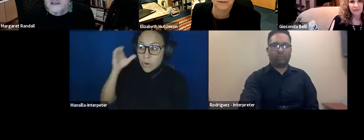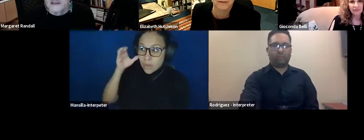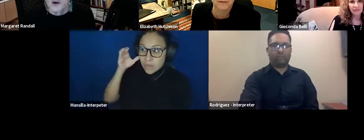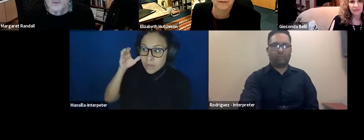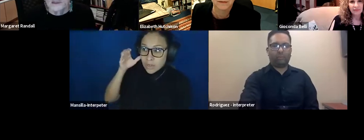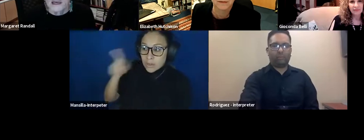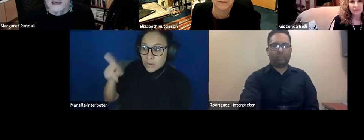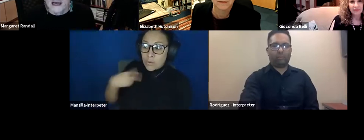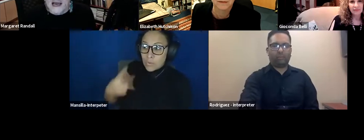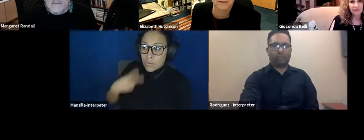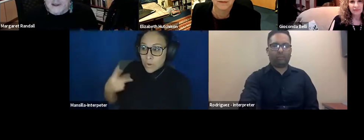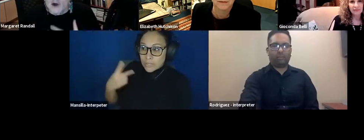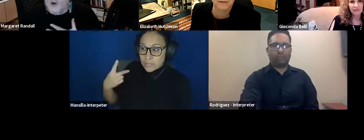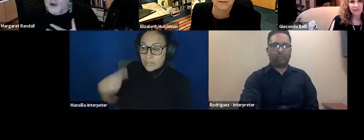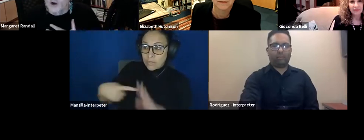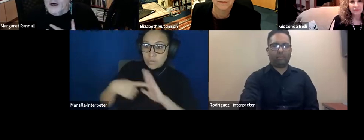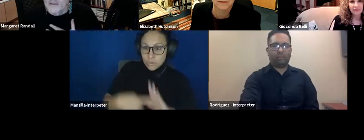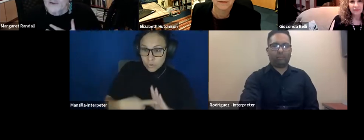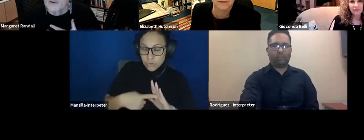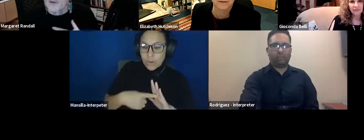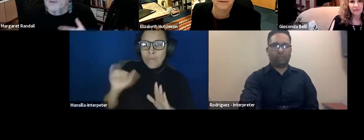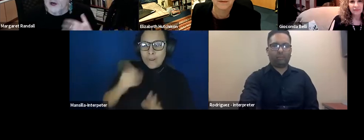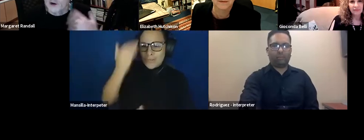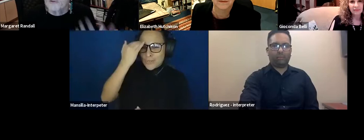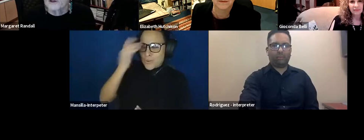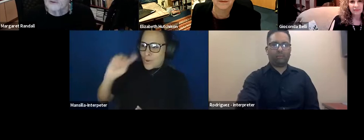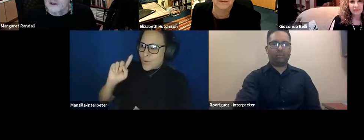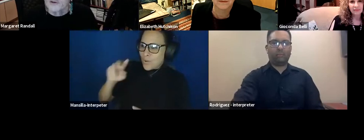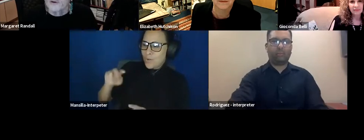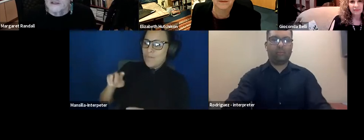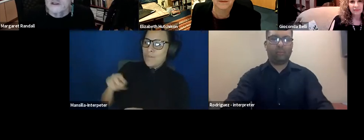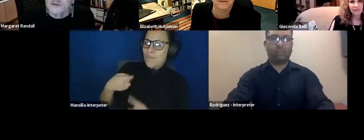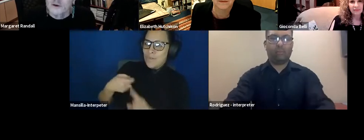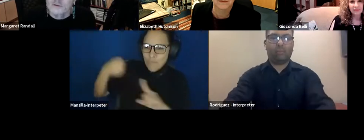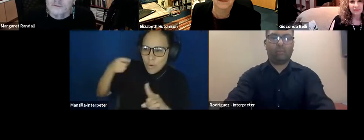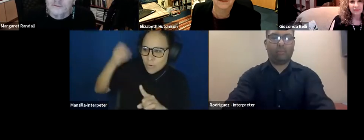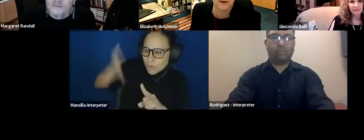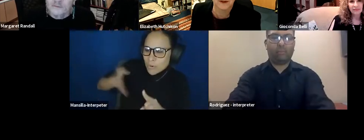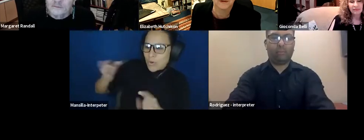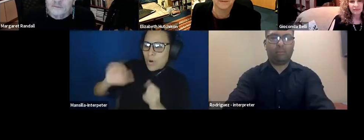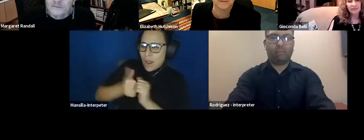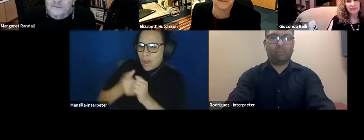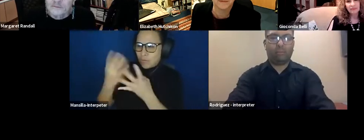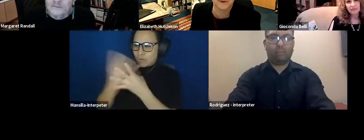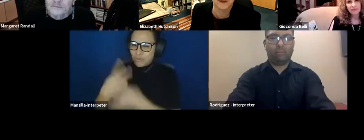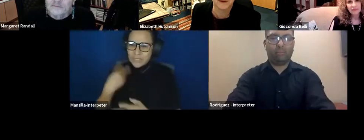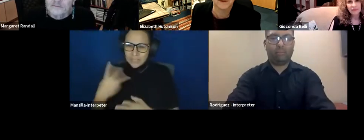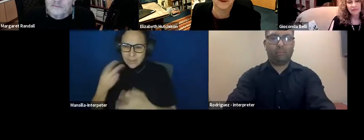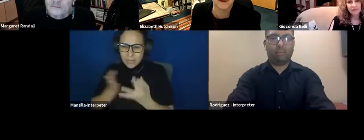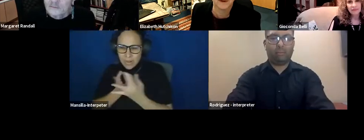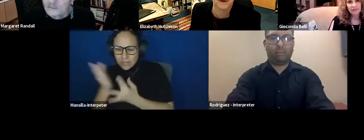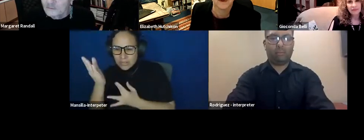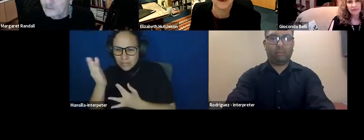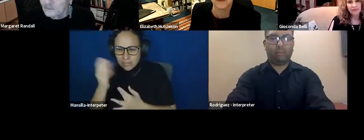the voices that you're presenting, but know where you're coming from and what you're filtering those voices through. Yeah. Yeah.